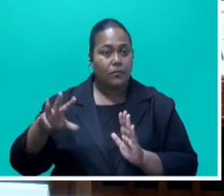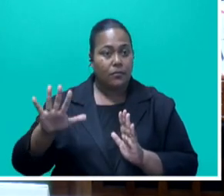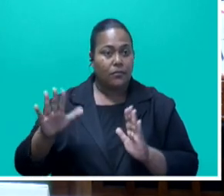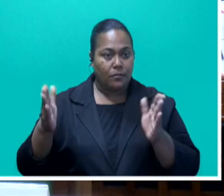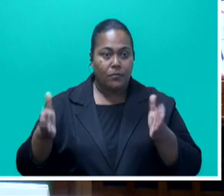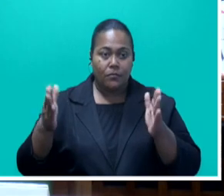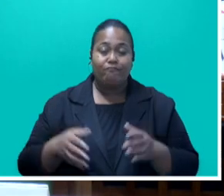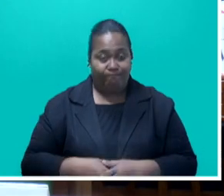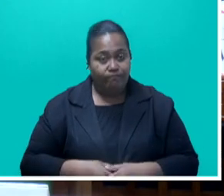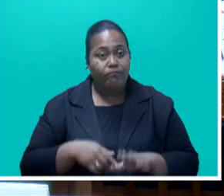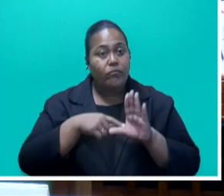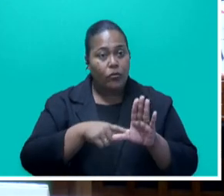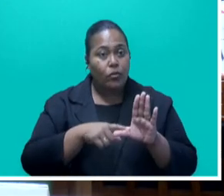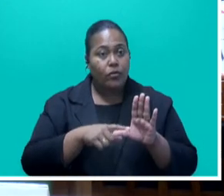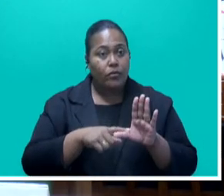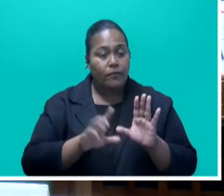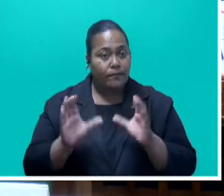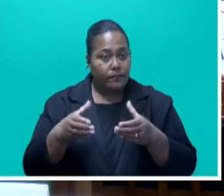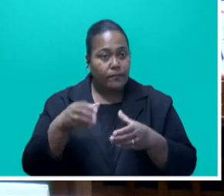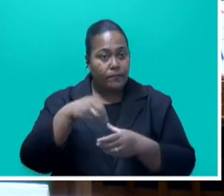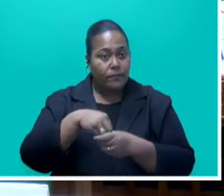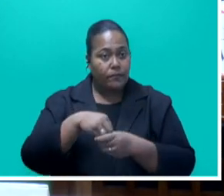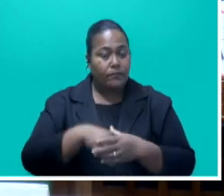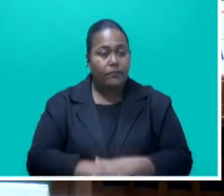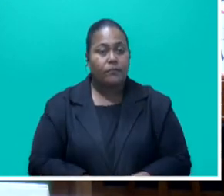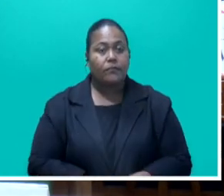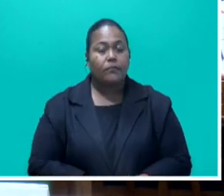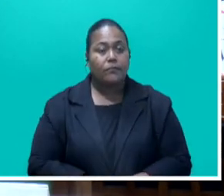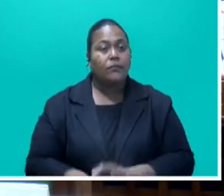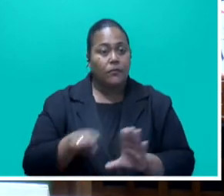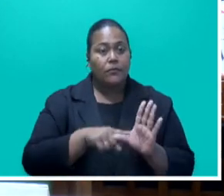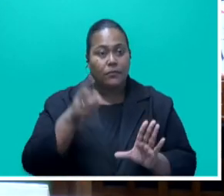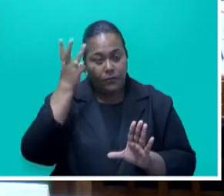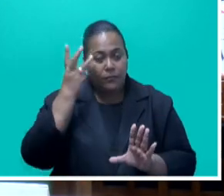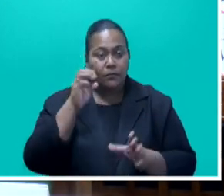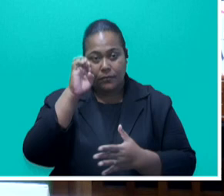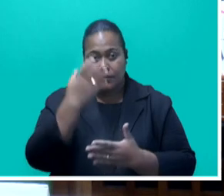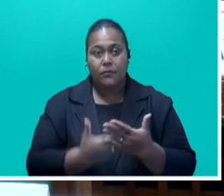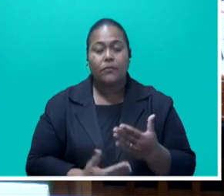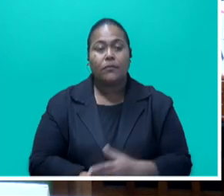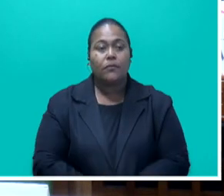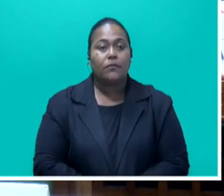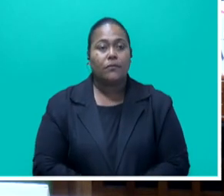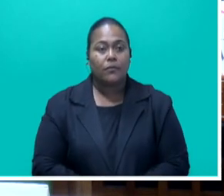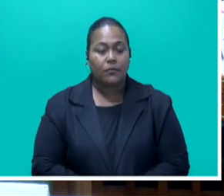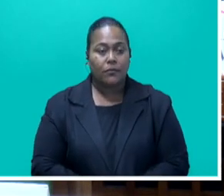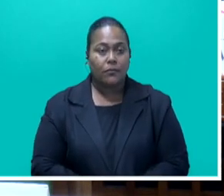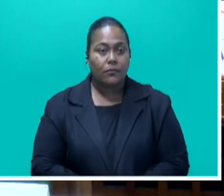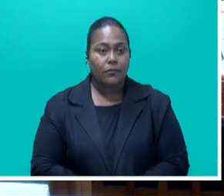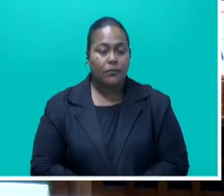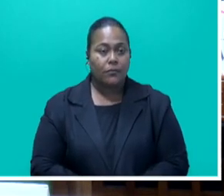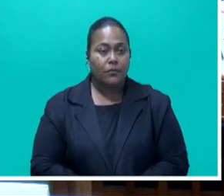they're in the youth population. The young women who are facing this. Honorable Speaker, very